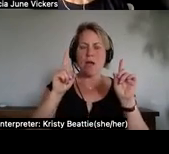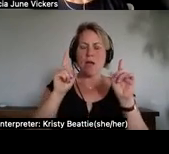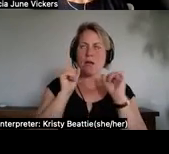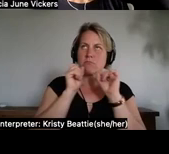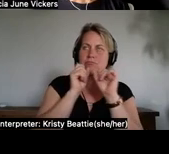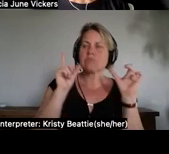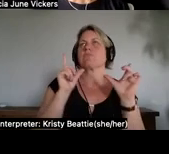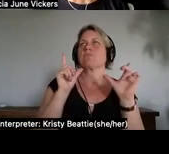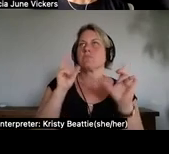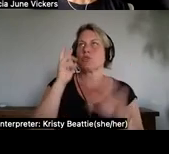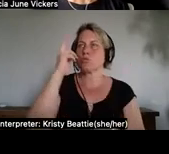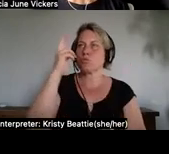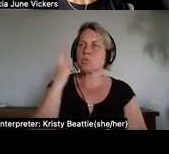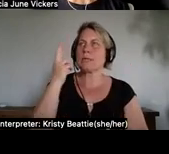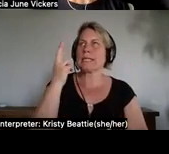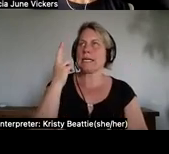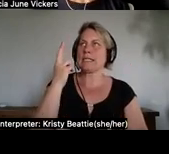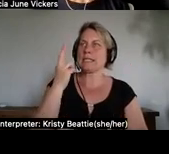was during a game